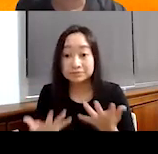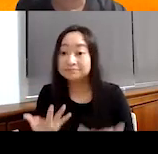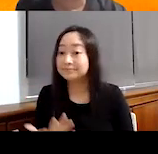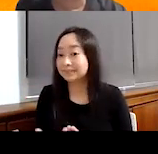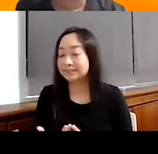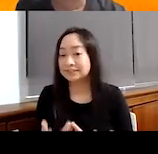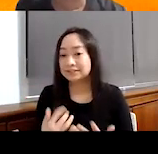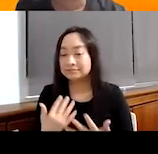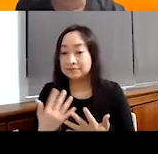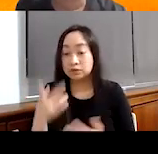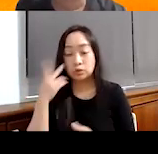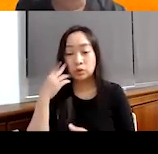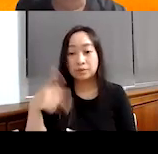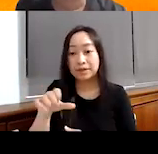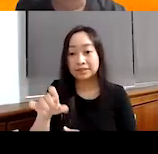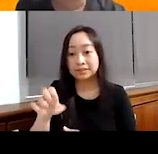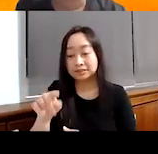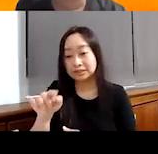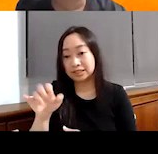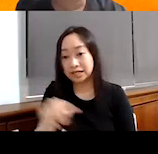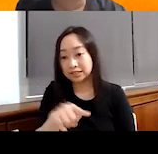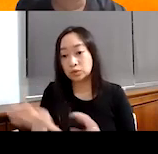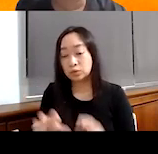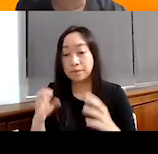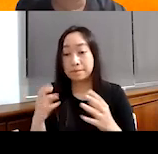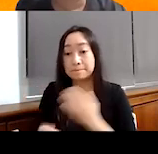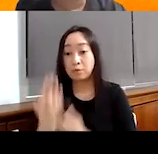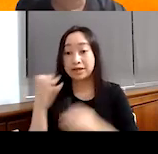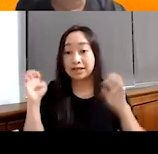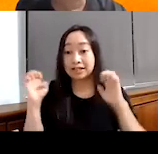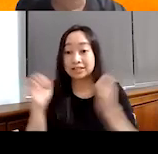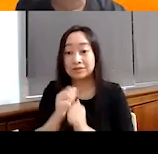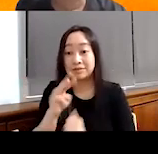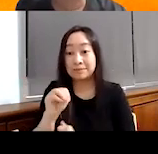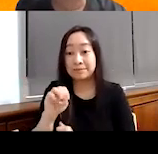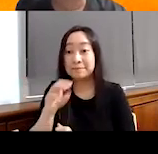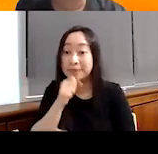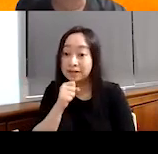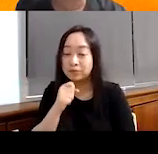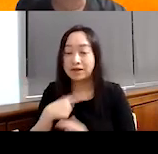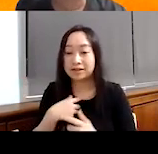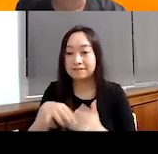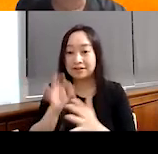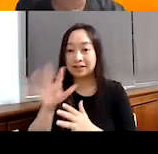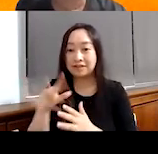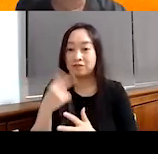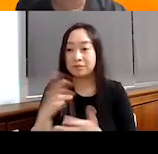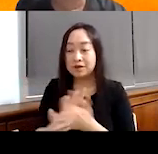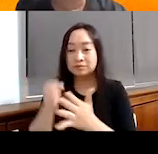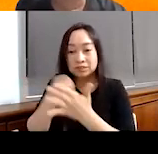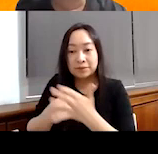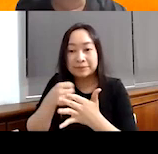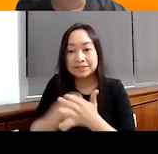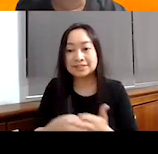in Palestine, you know, uh, they do a lot of these morning exercises with the microphone, you know, and they're finding their voice and they're becoming champions about,